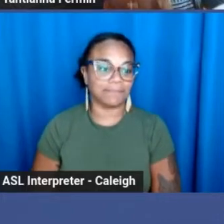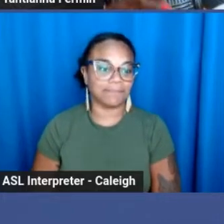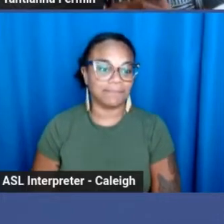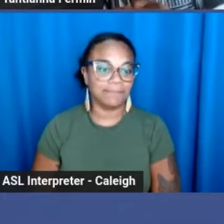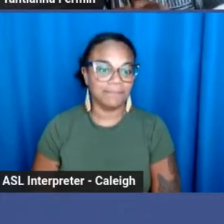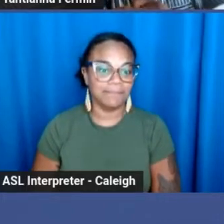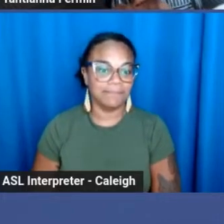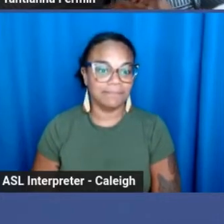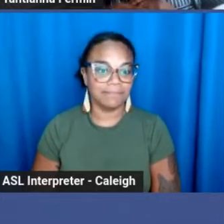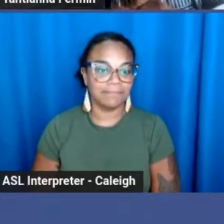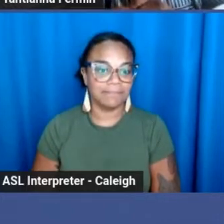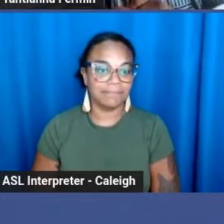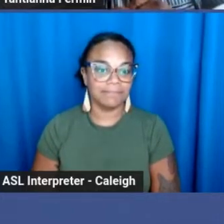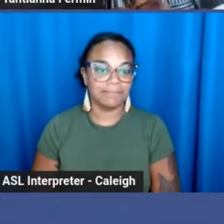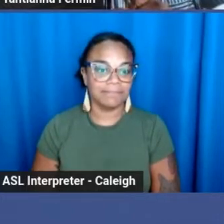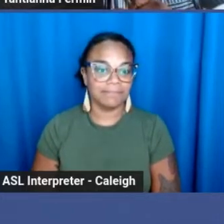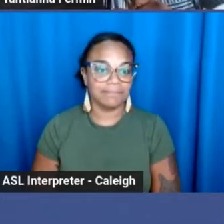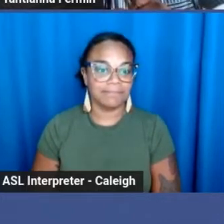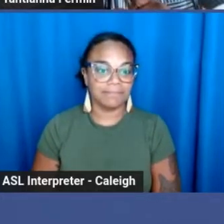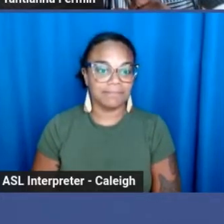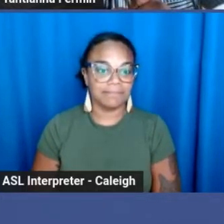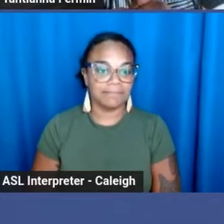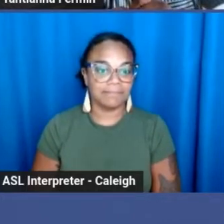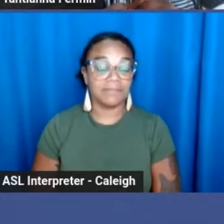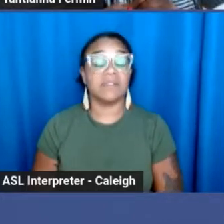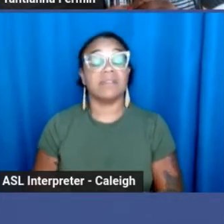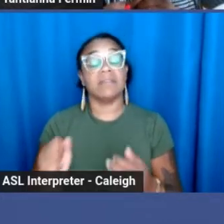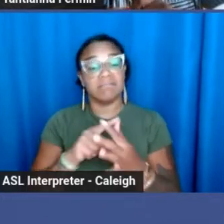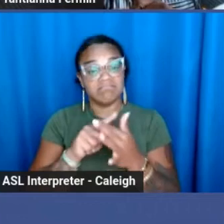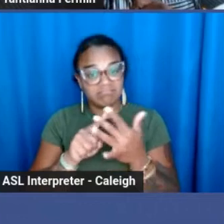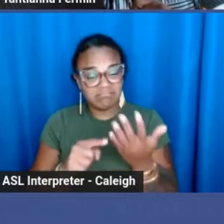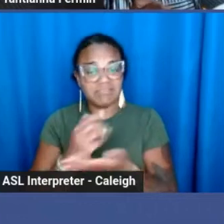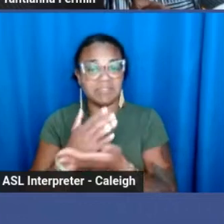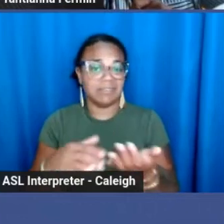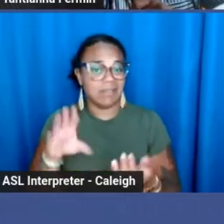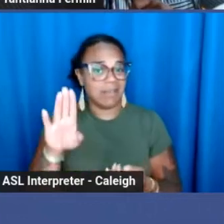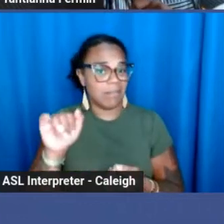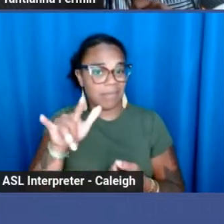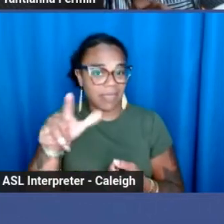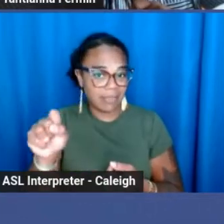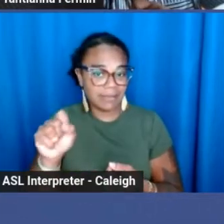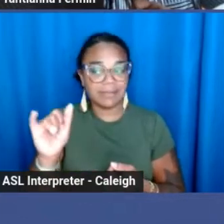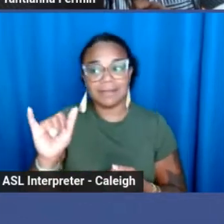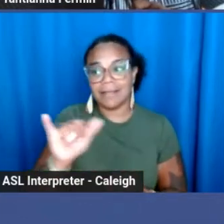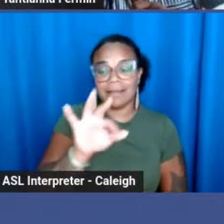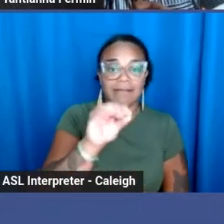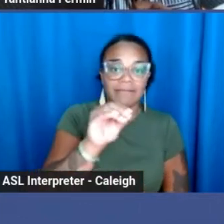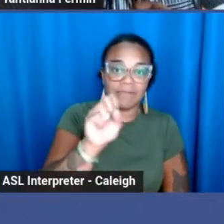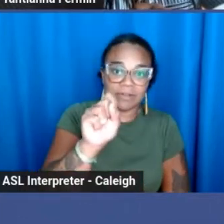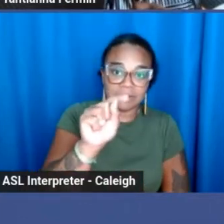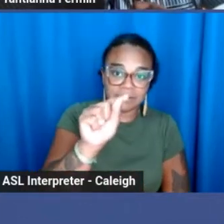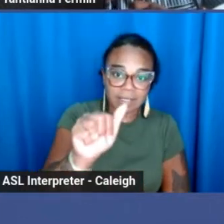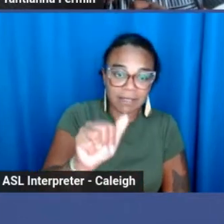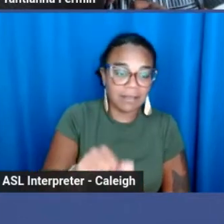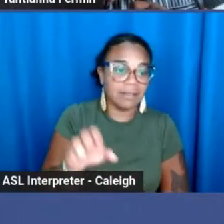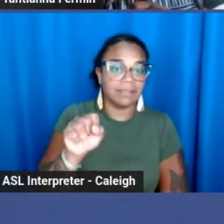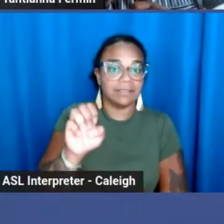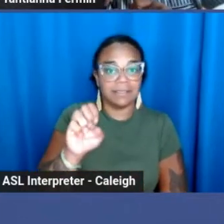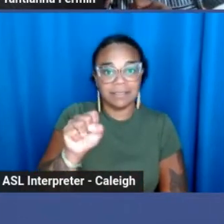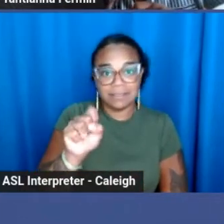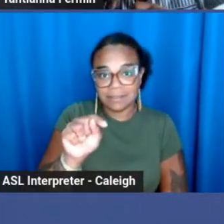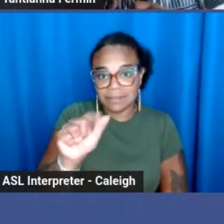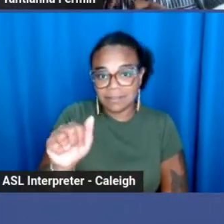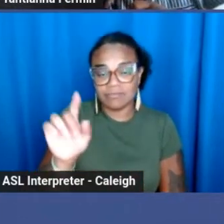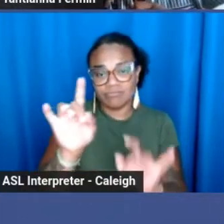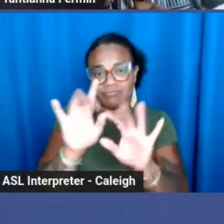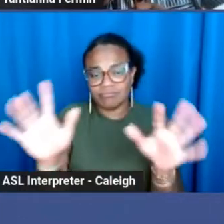Some of these bills and laws, like FOSTA and SESTA, are harmful policies which